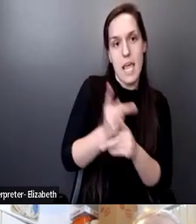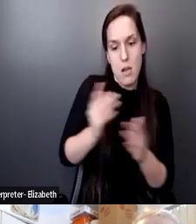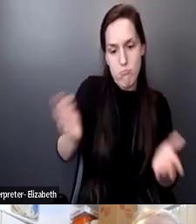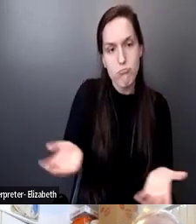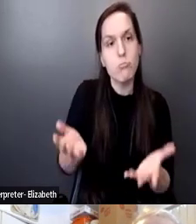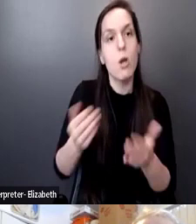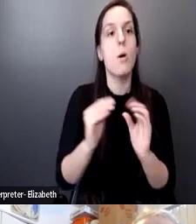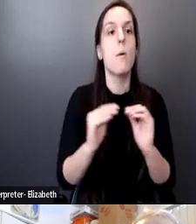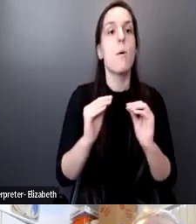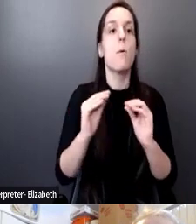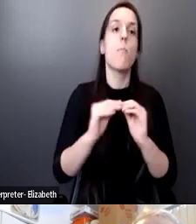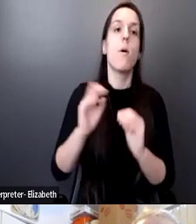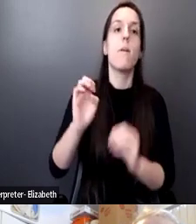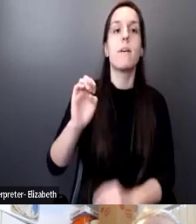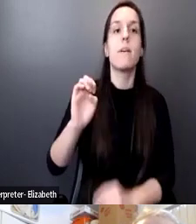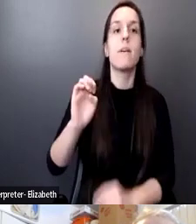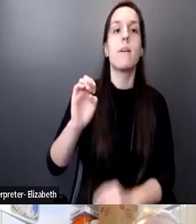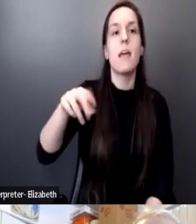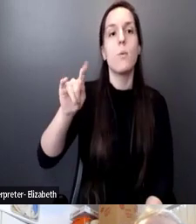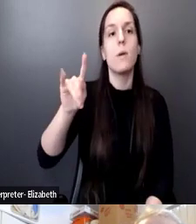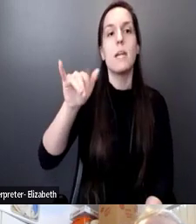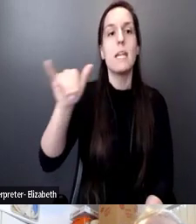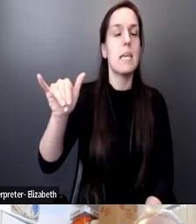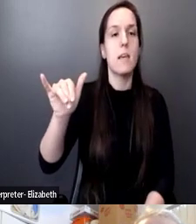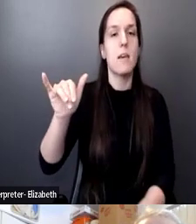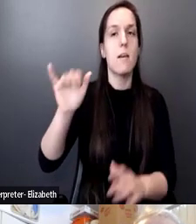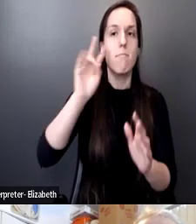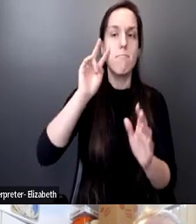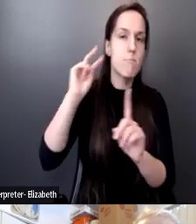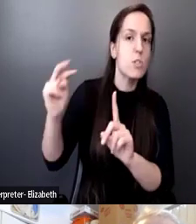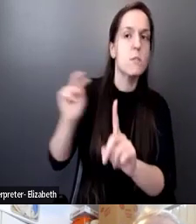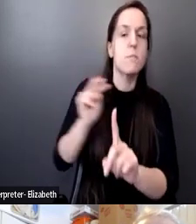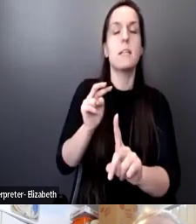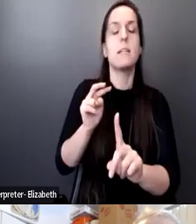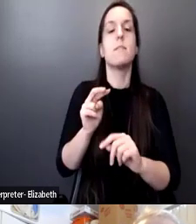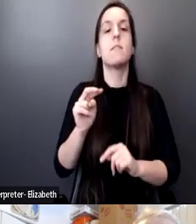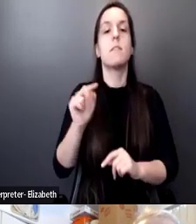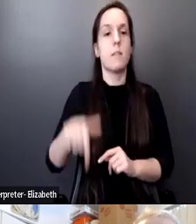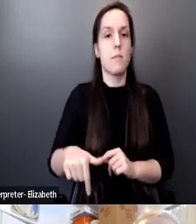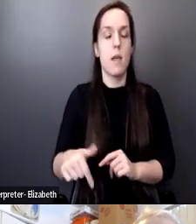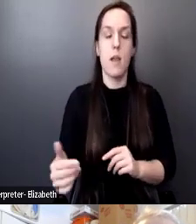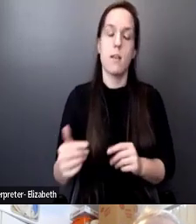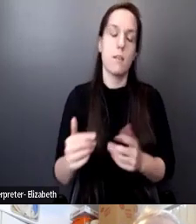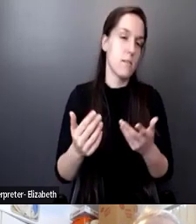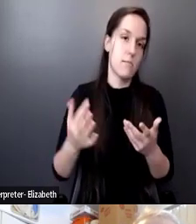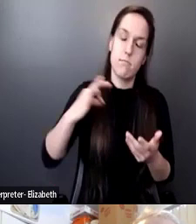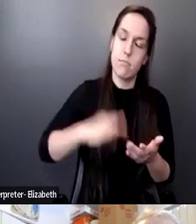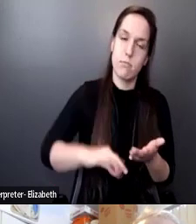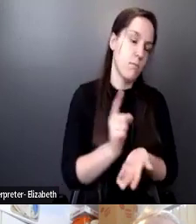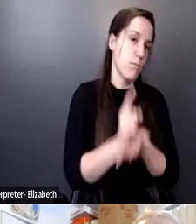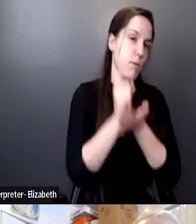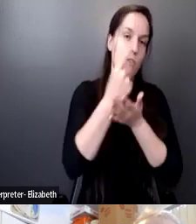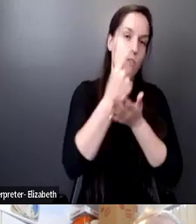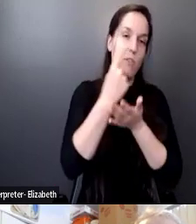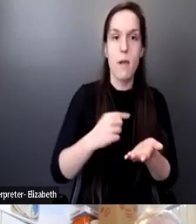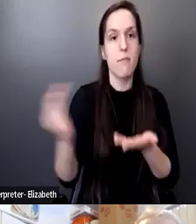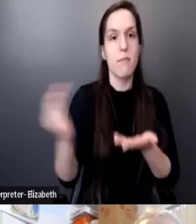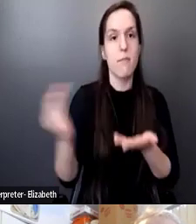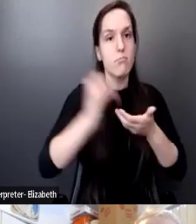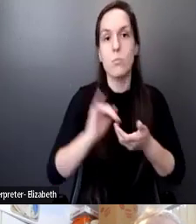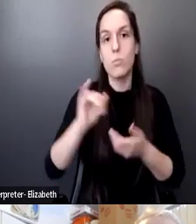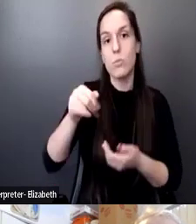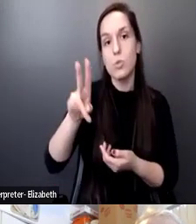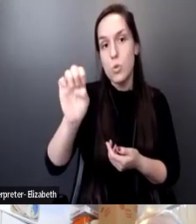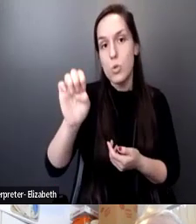equity lens. And it's been a privilege to partner with Julie and partner with